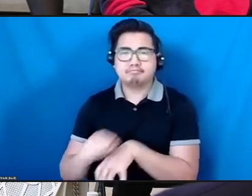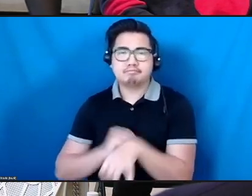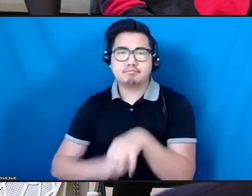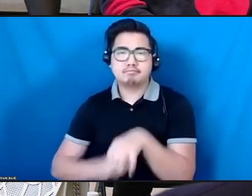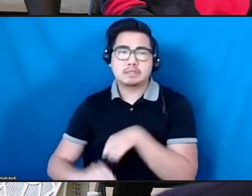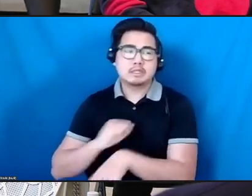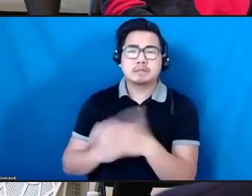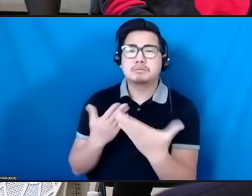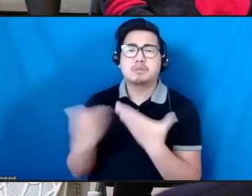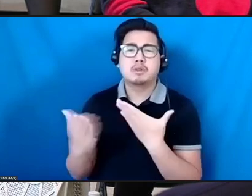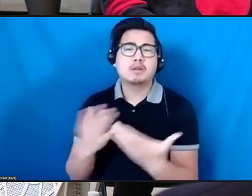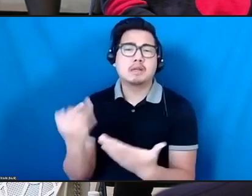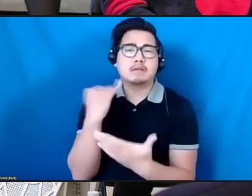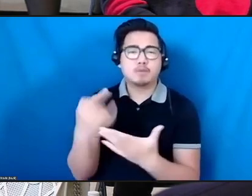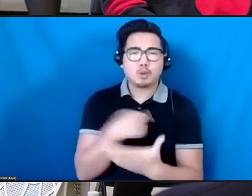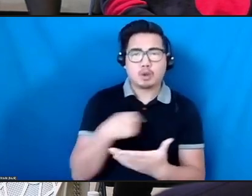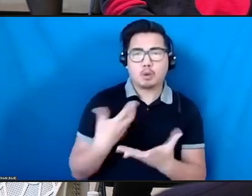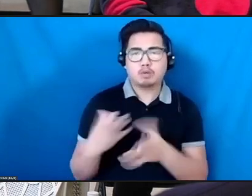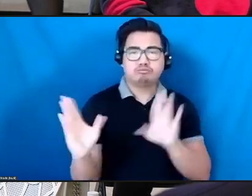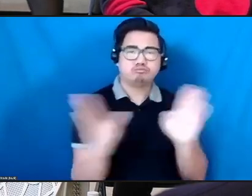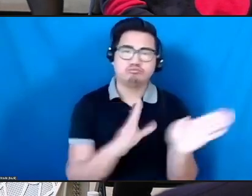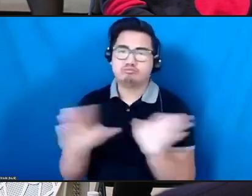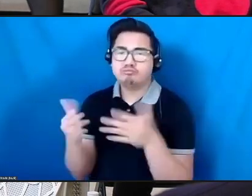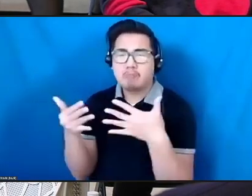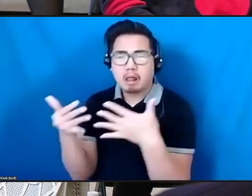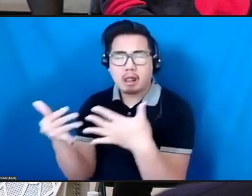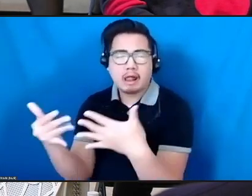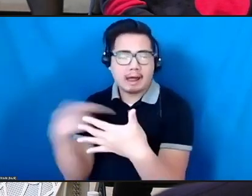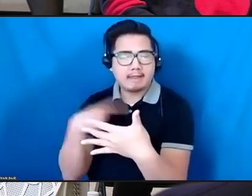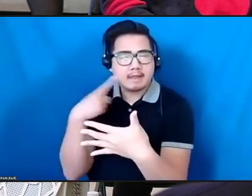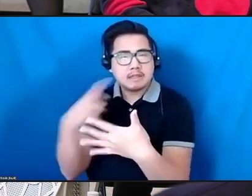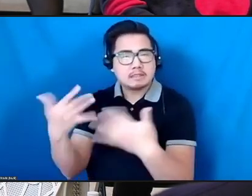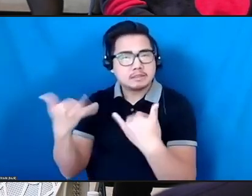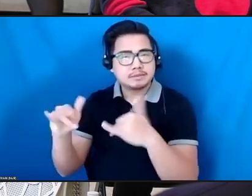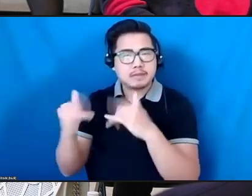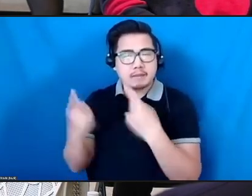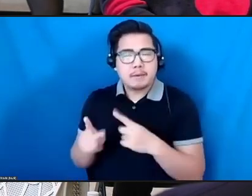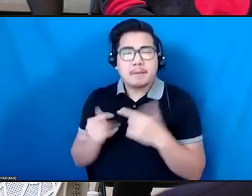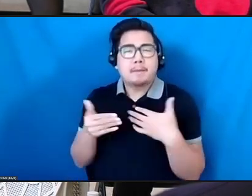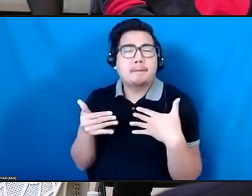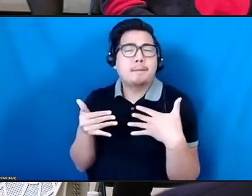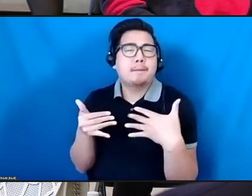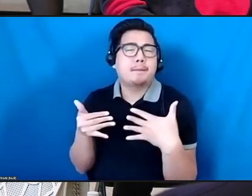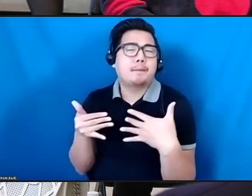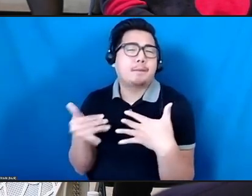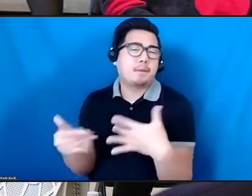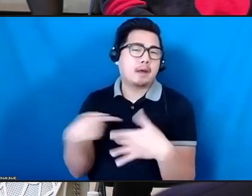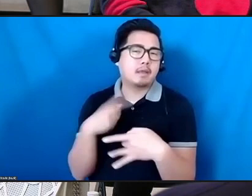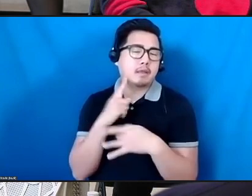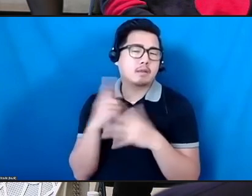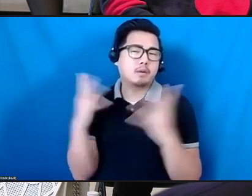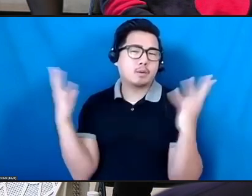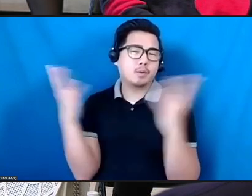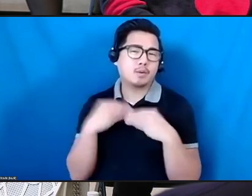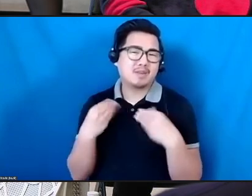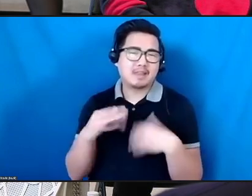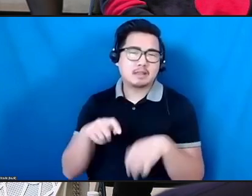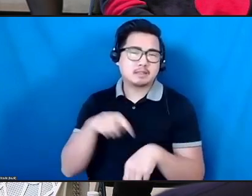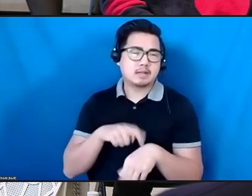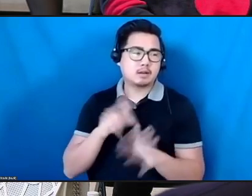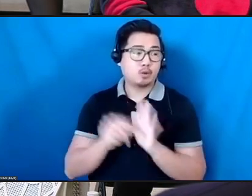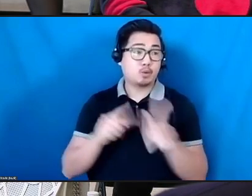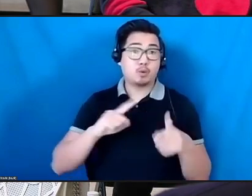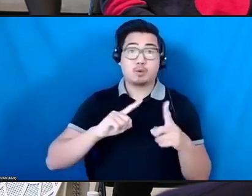shift it, I think that's still happening and that was a real beautiful part of that time that we had to be away from each other.